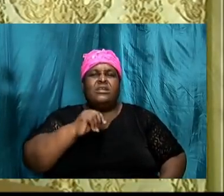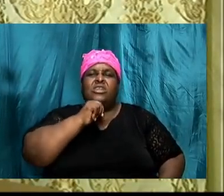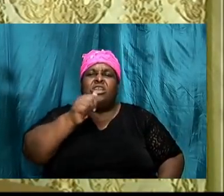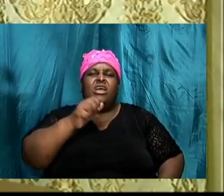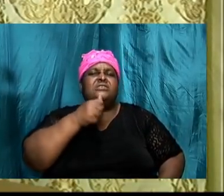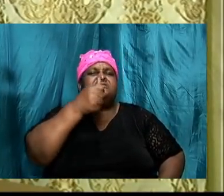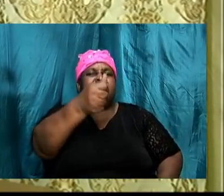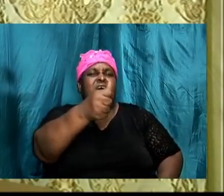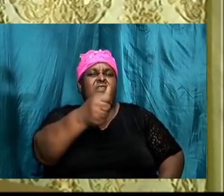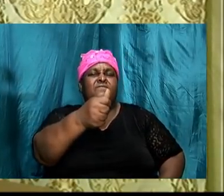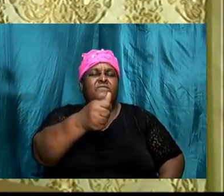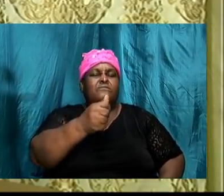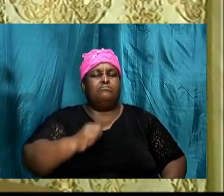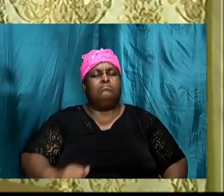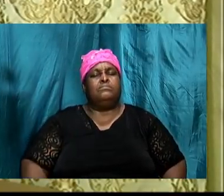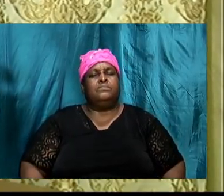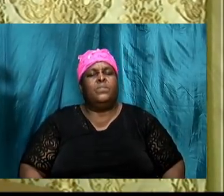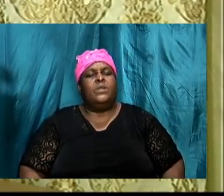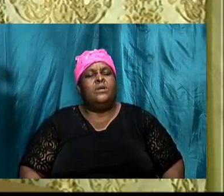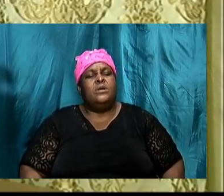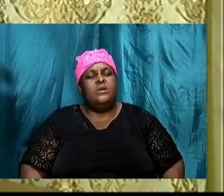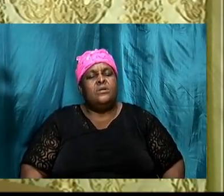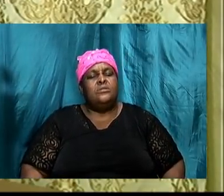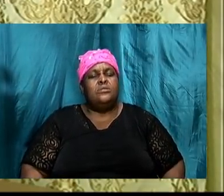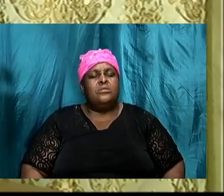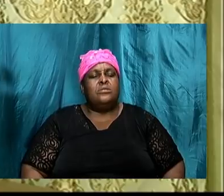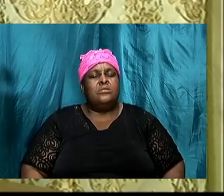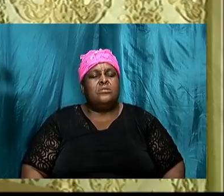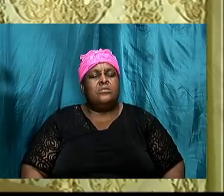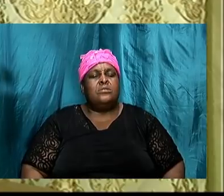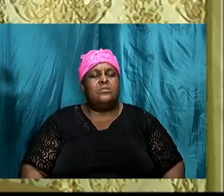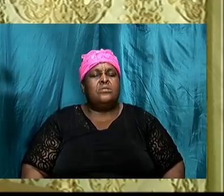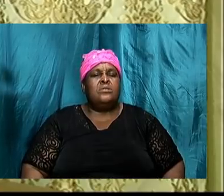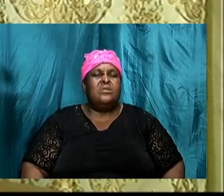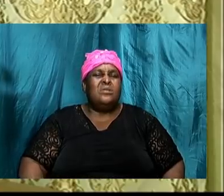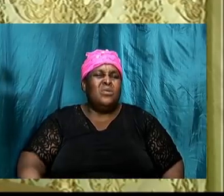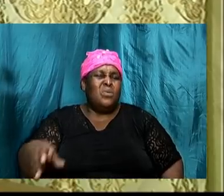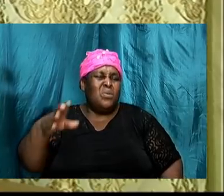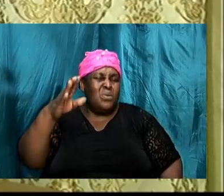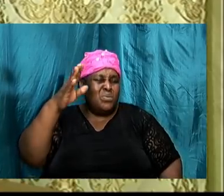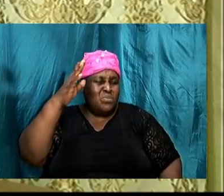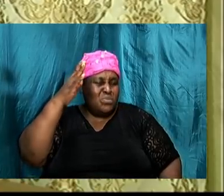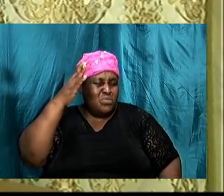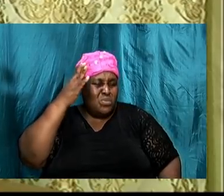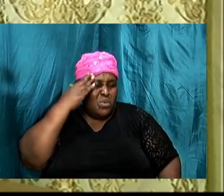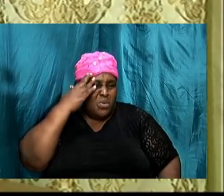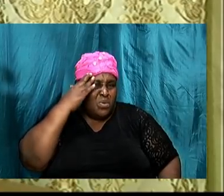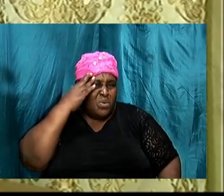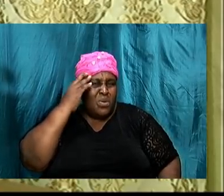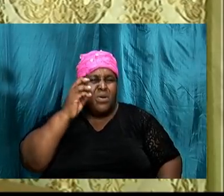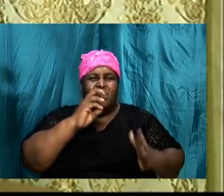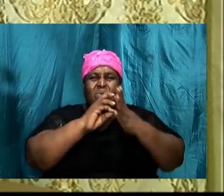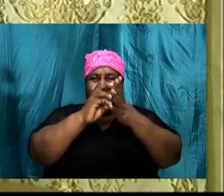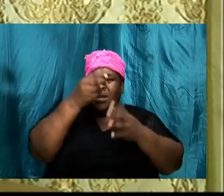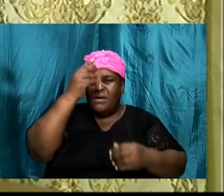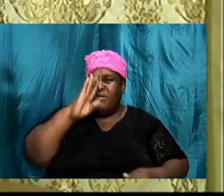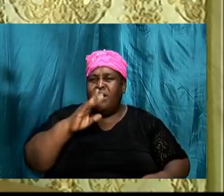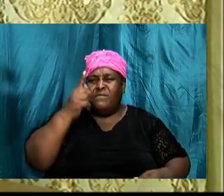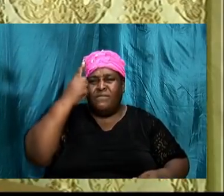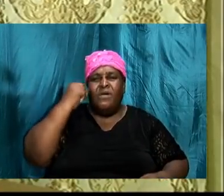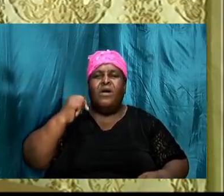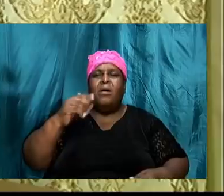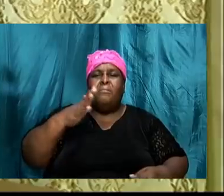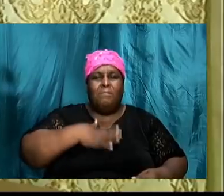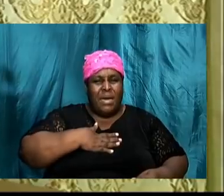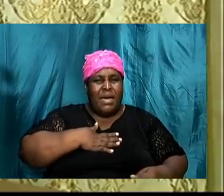else. So, the key to knowing and discovering God's will for my life or for your life is for